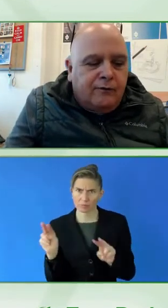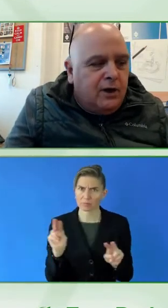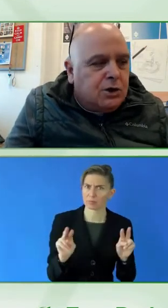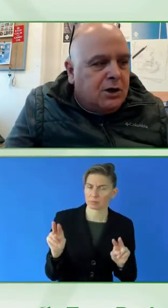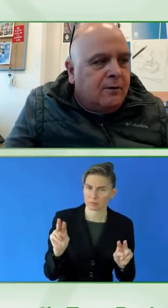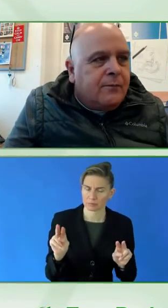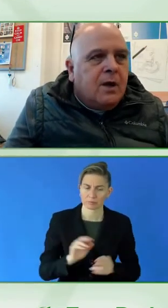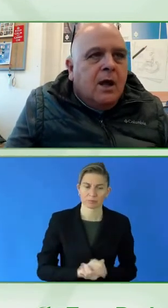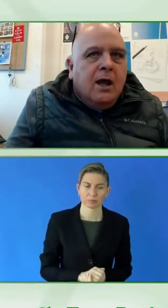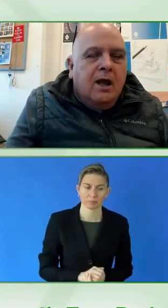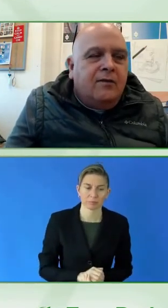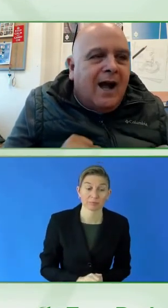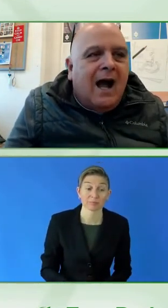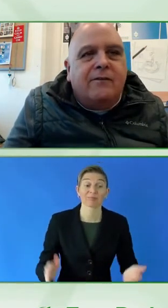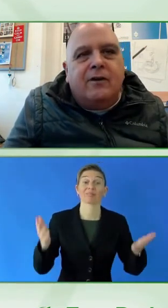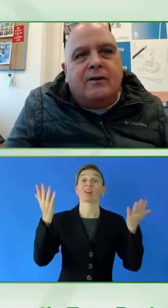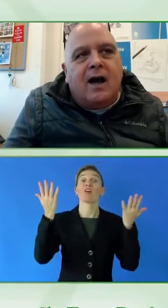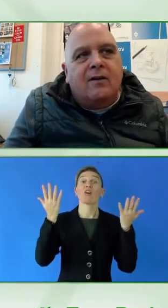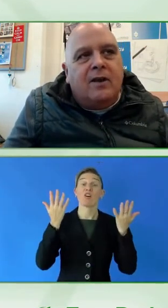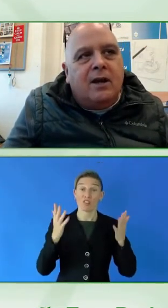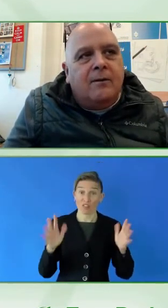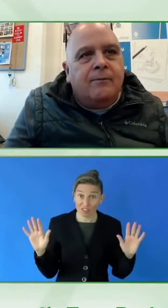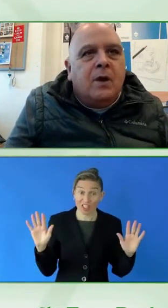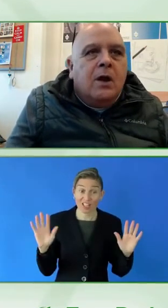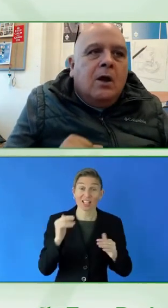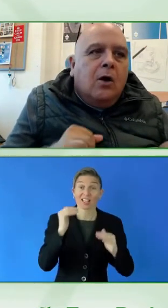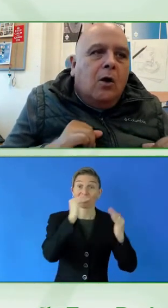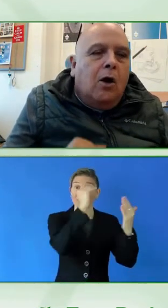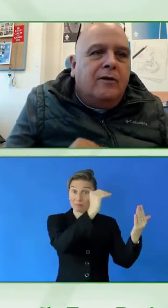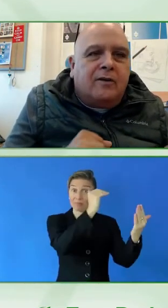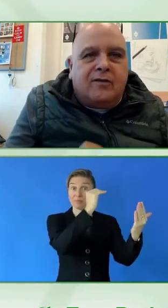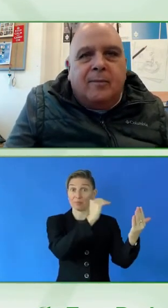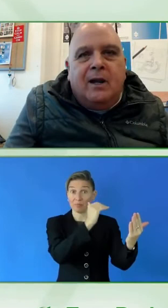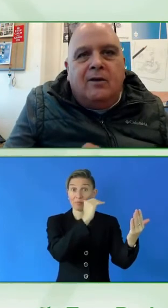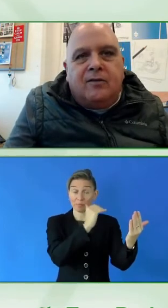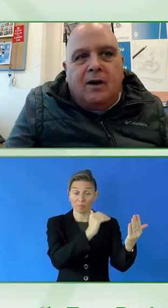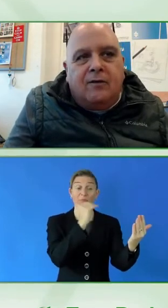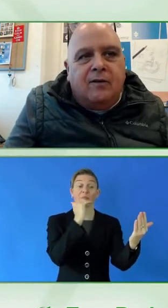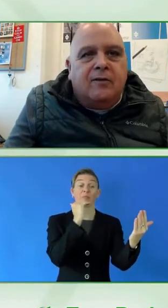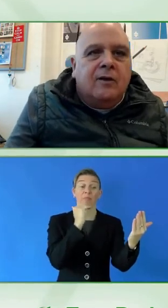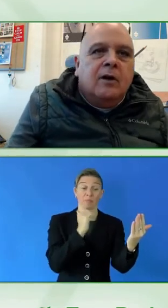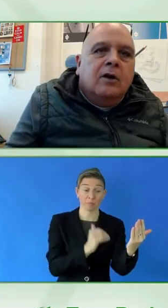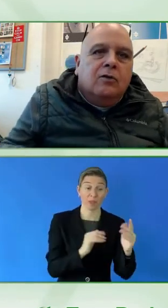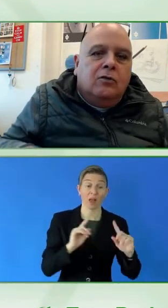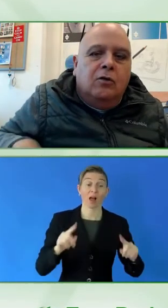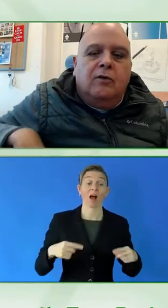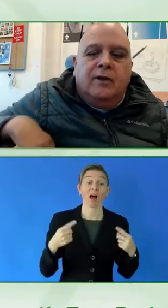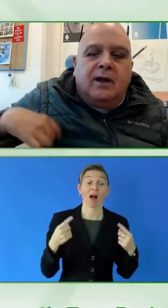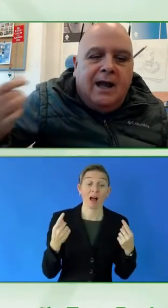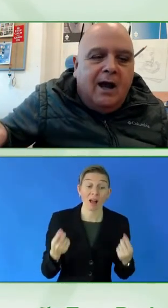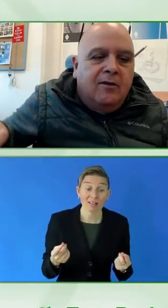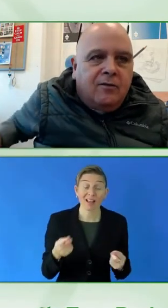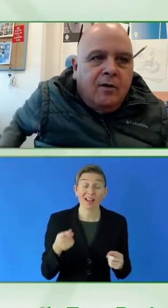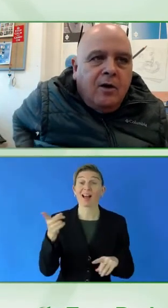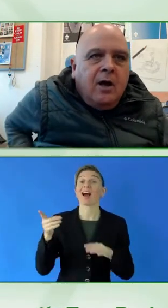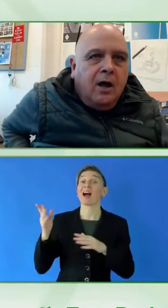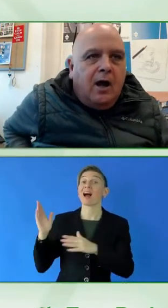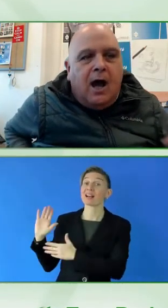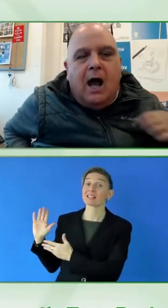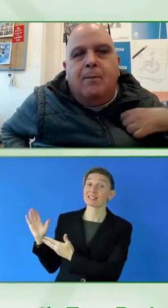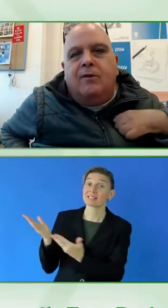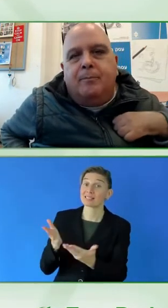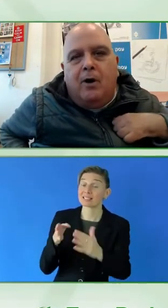close to the finishing is advertising all the accessibility services to the clients.